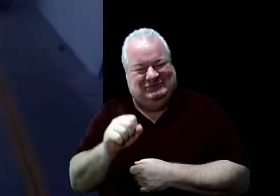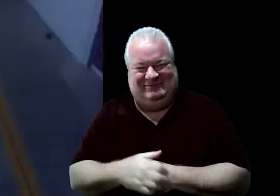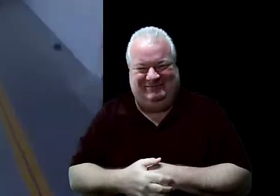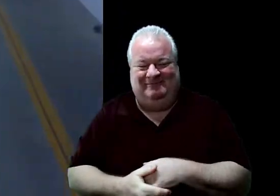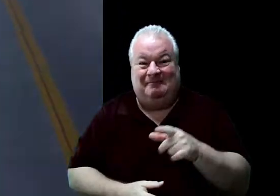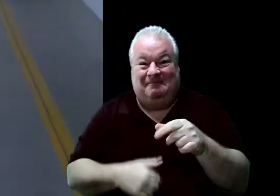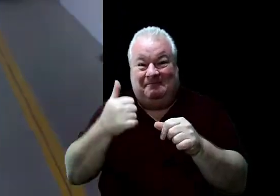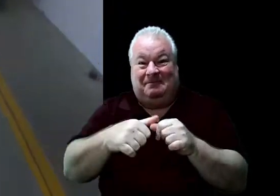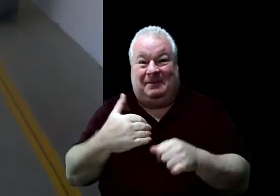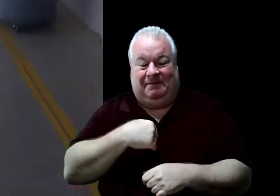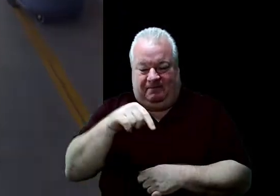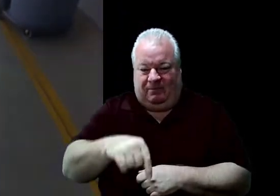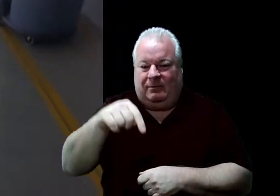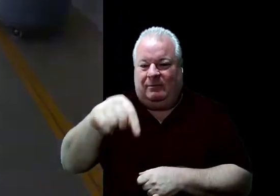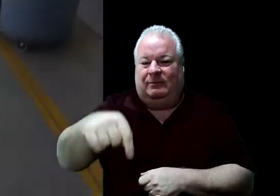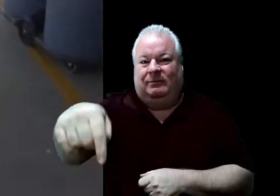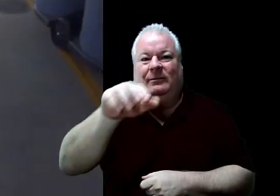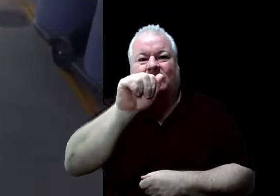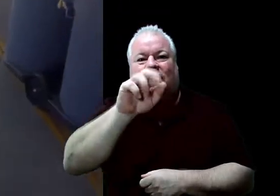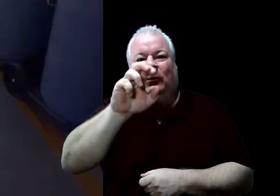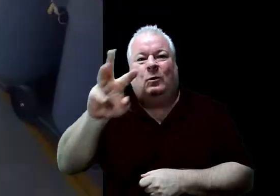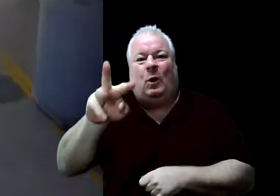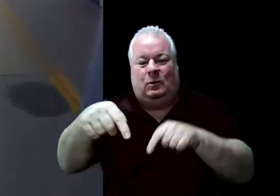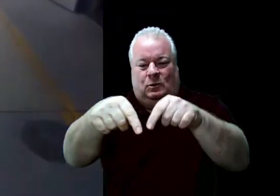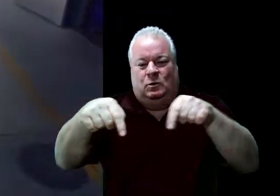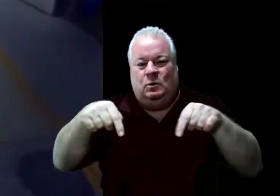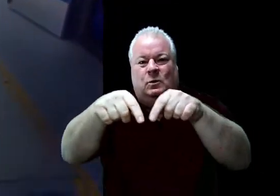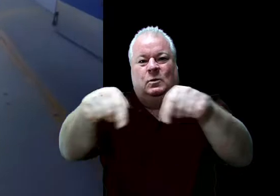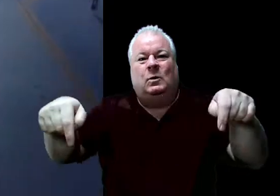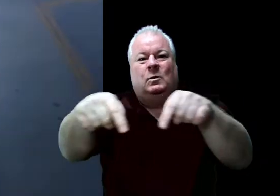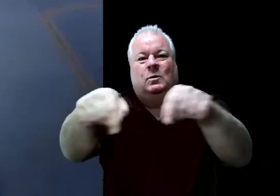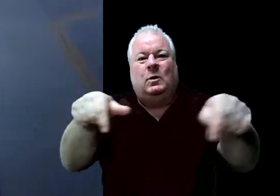remember that we have these arrows throughout campus.